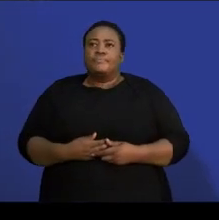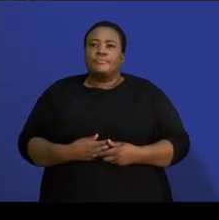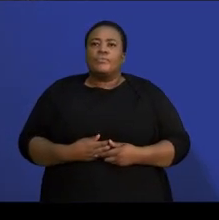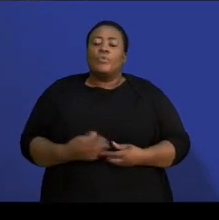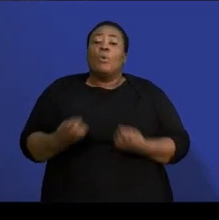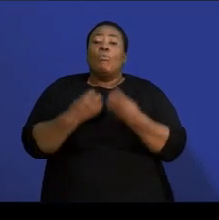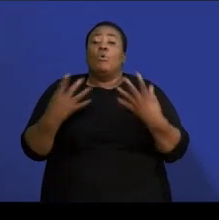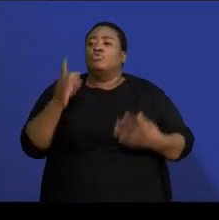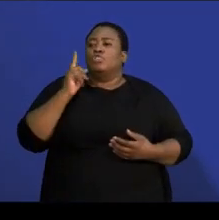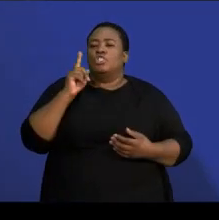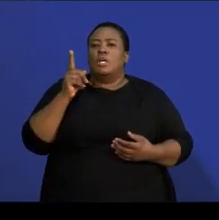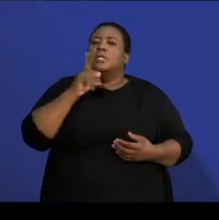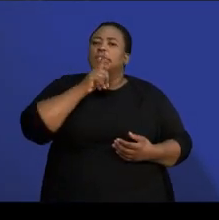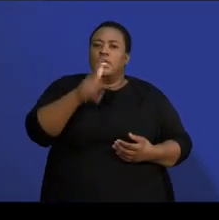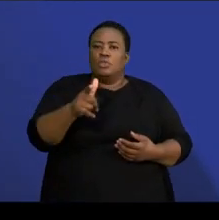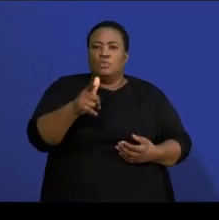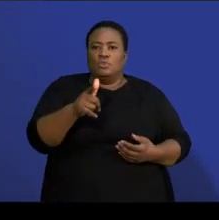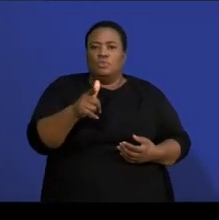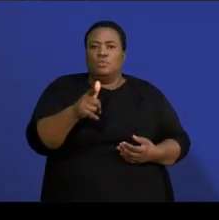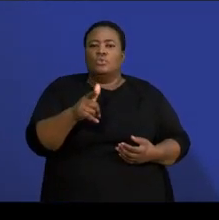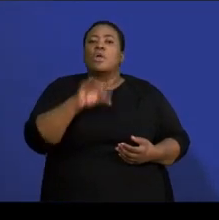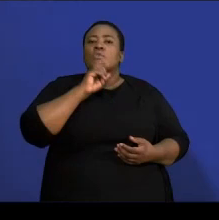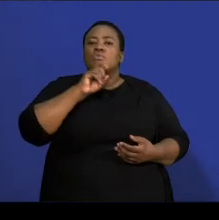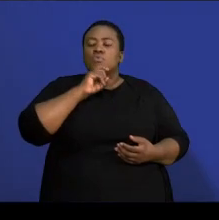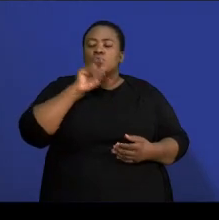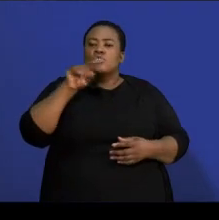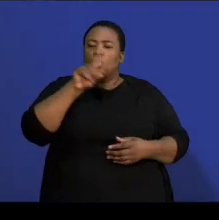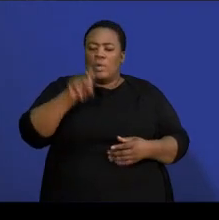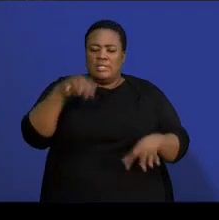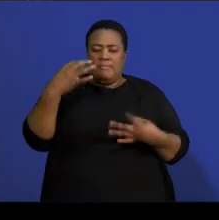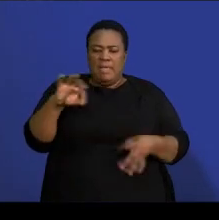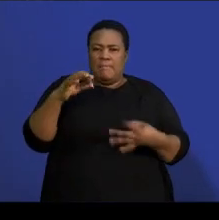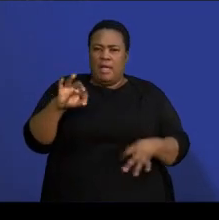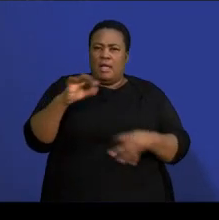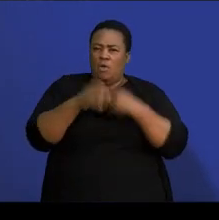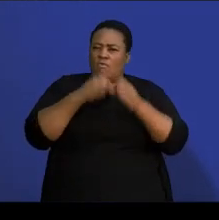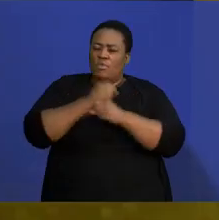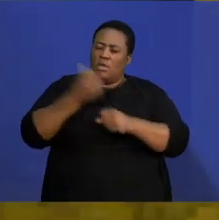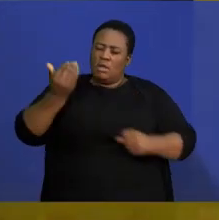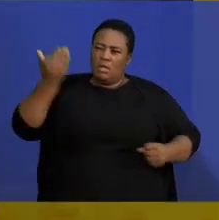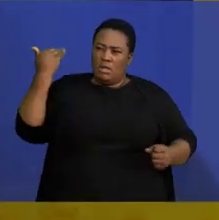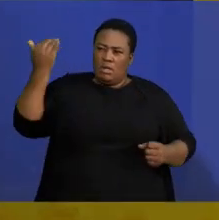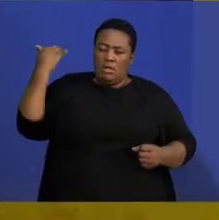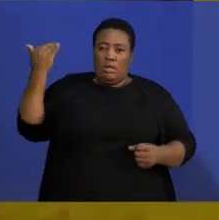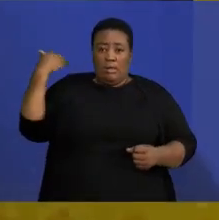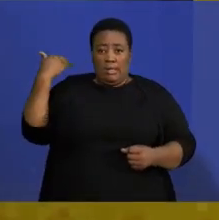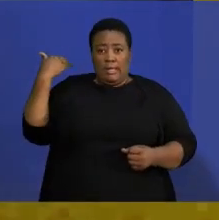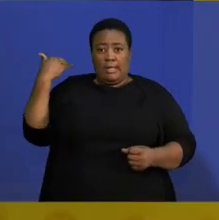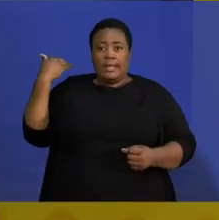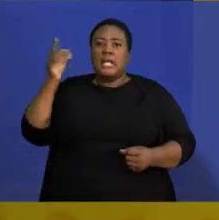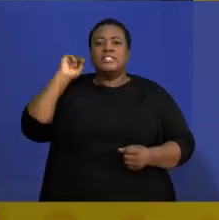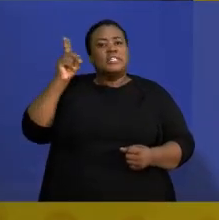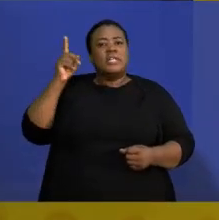tell us, to use past papers. Past papers, the whole point of using past papers is to